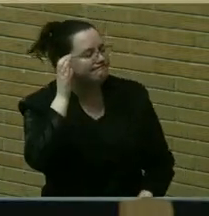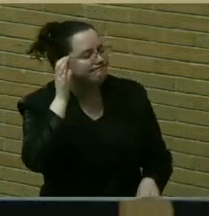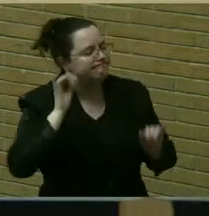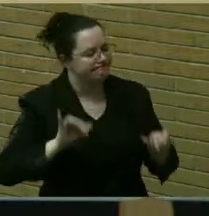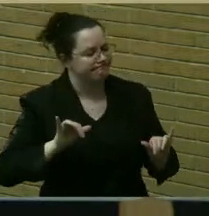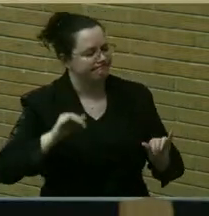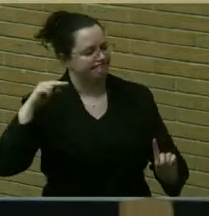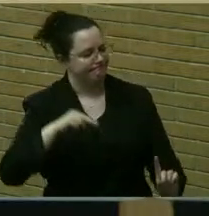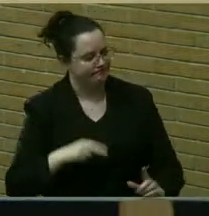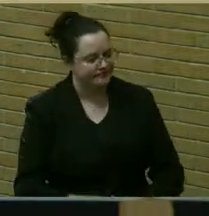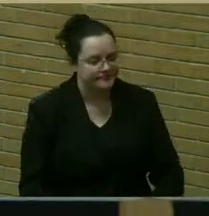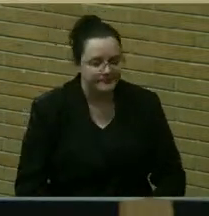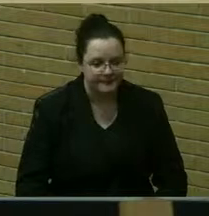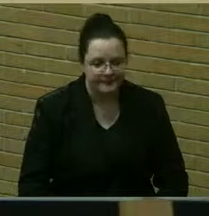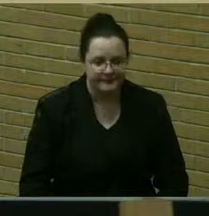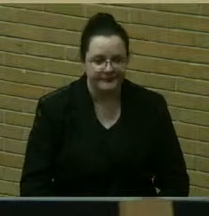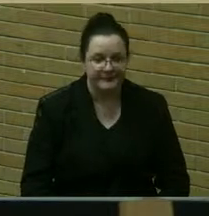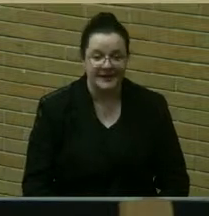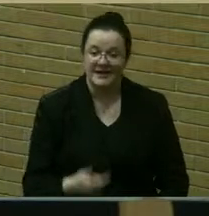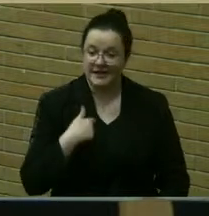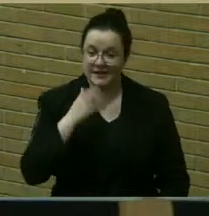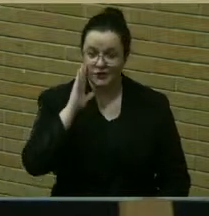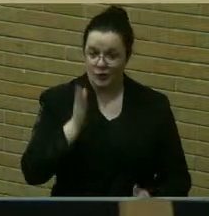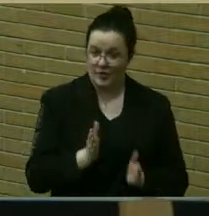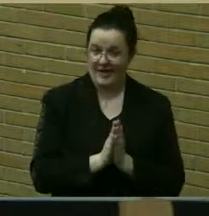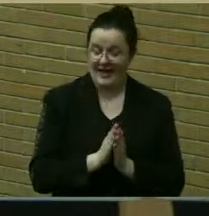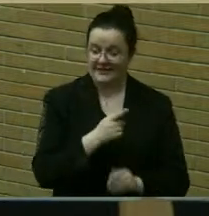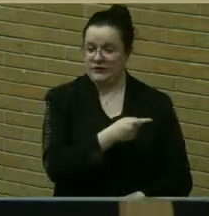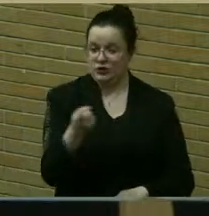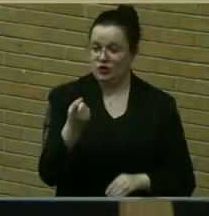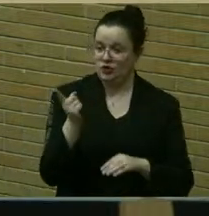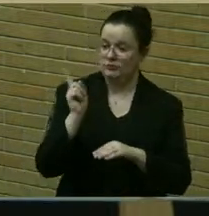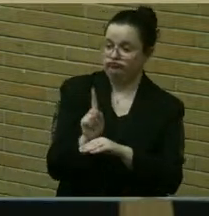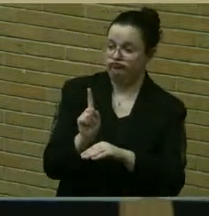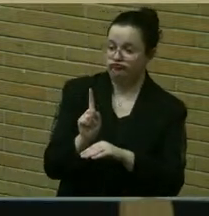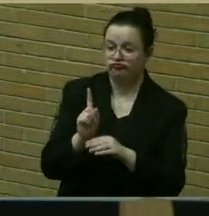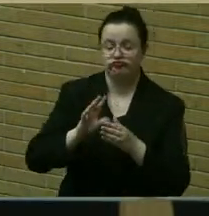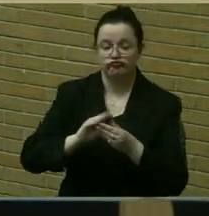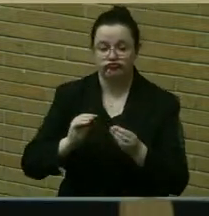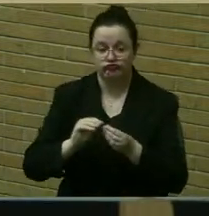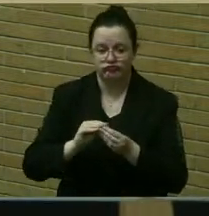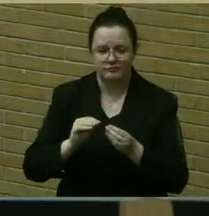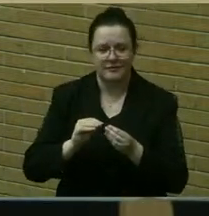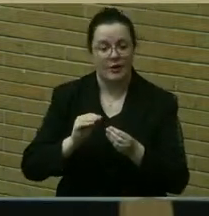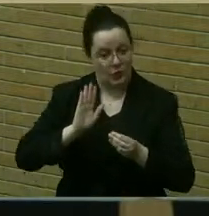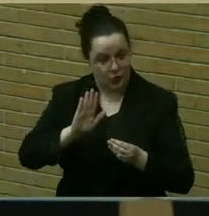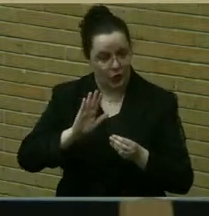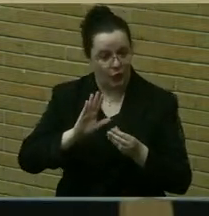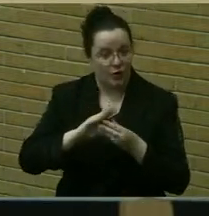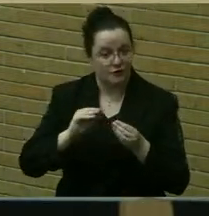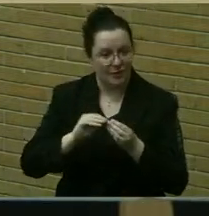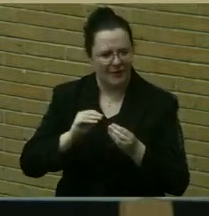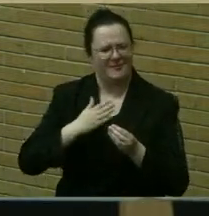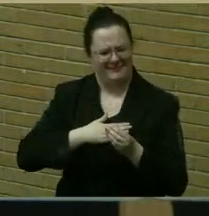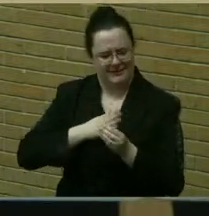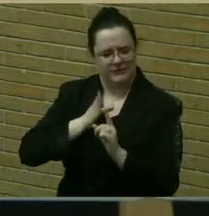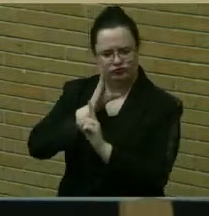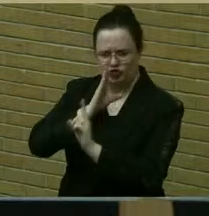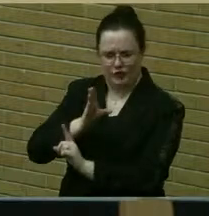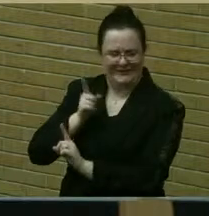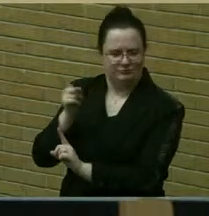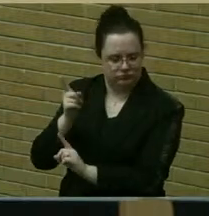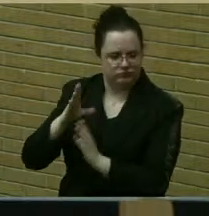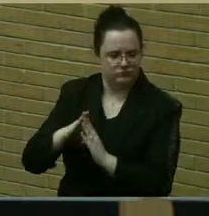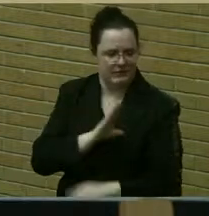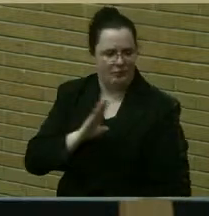So I'm going to ask that everyone please direct remarks during the open forum to the town board and not